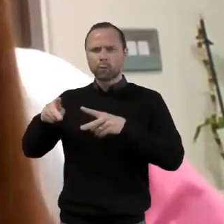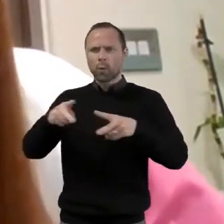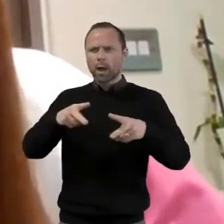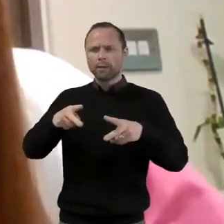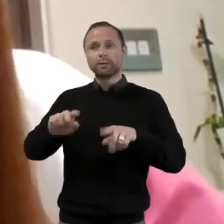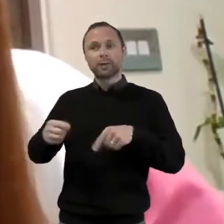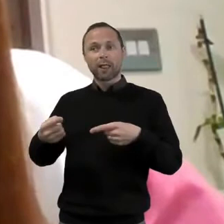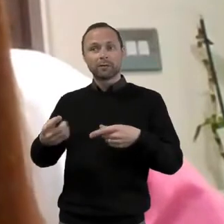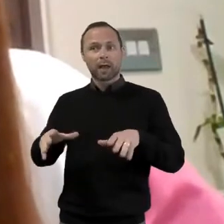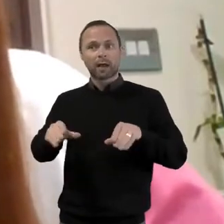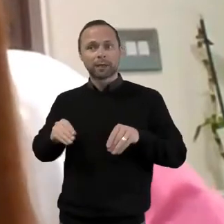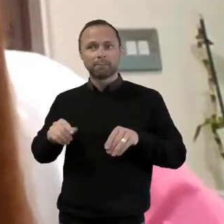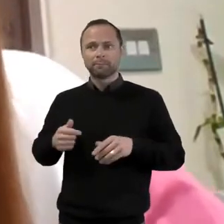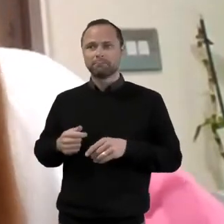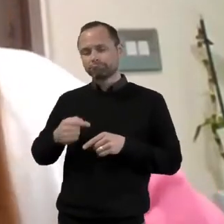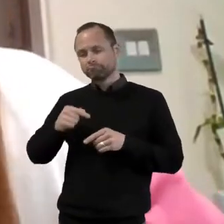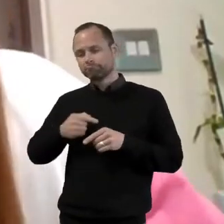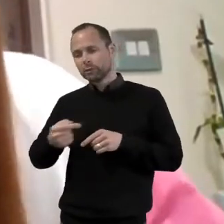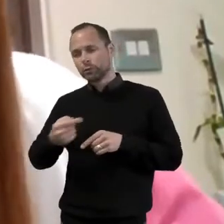weeks and months.